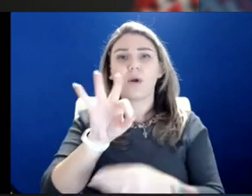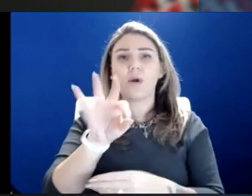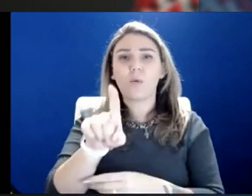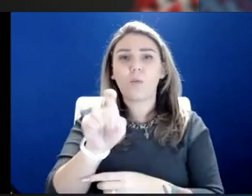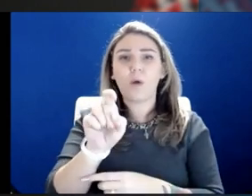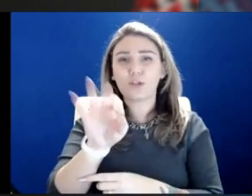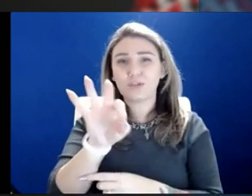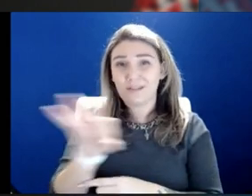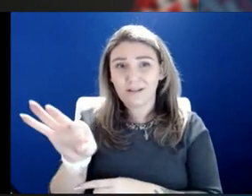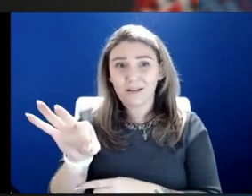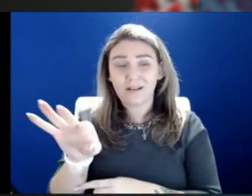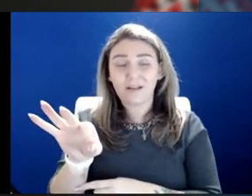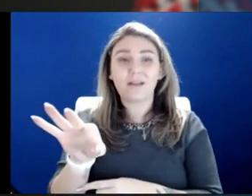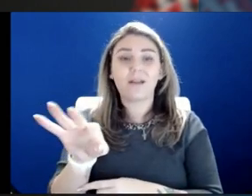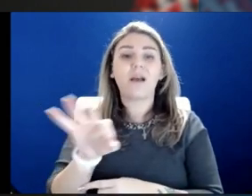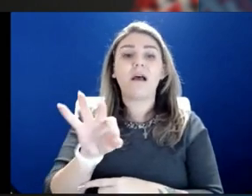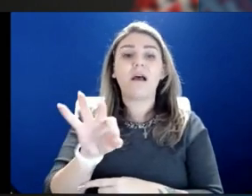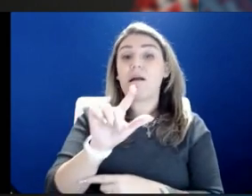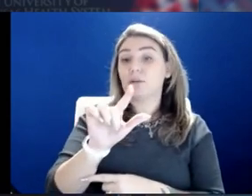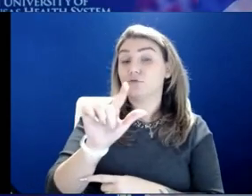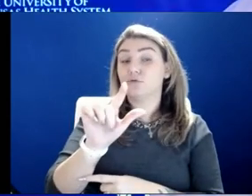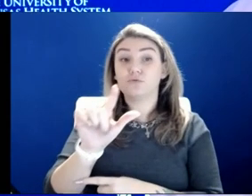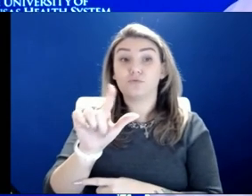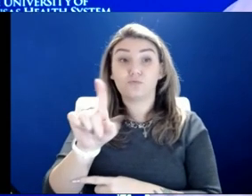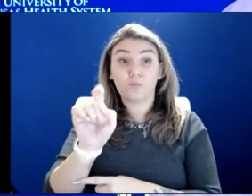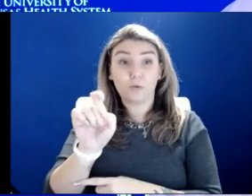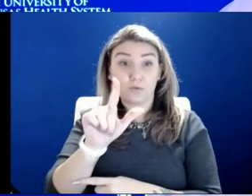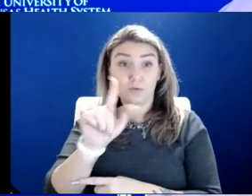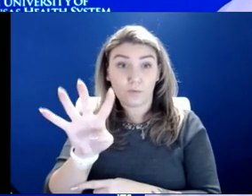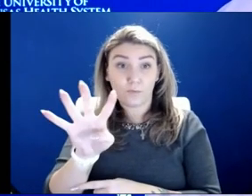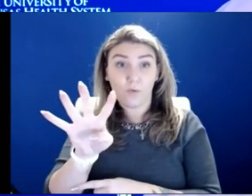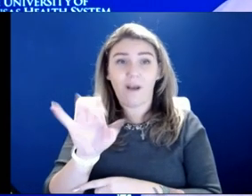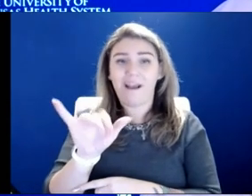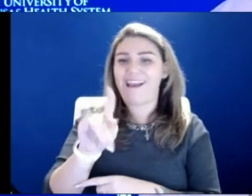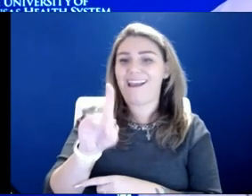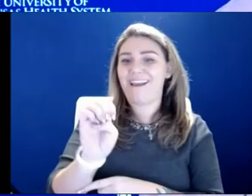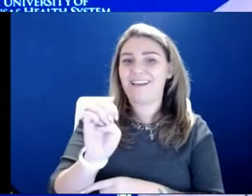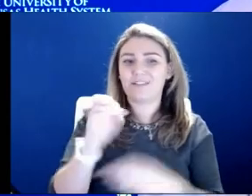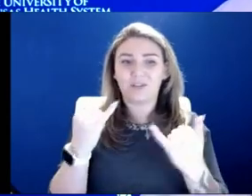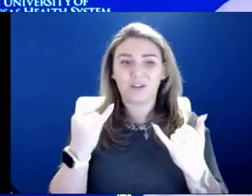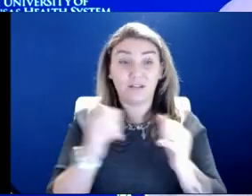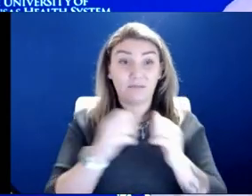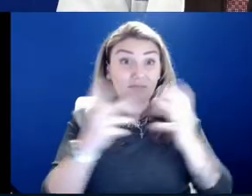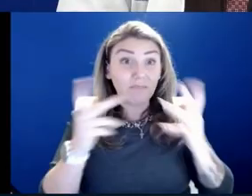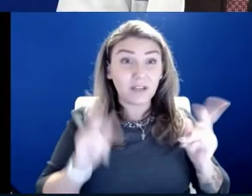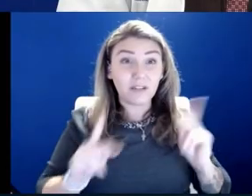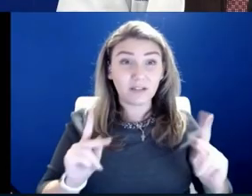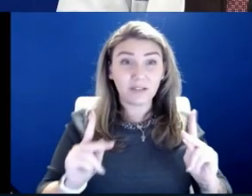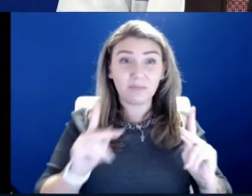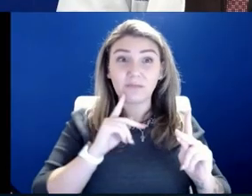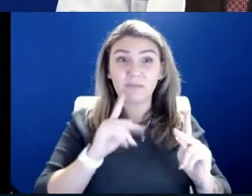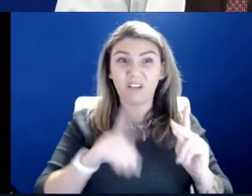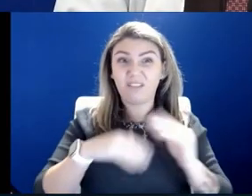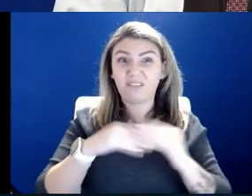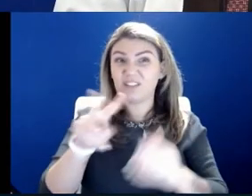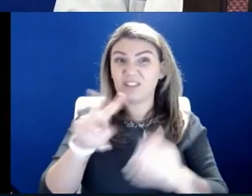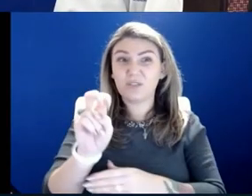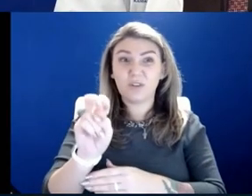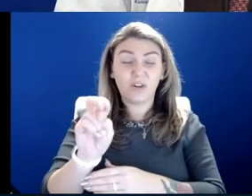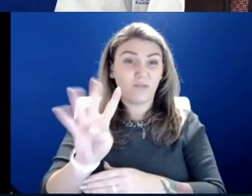of those are actively managed right now. So we've got a lot of folks here. We got up to 204 yesterday. We've had a few discharges.